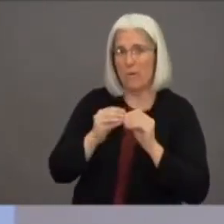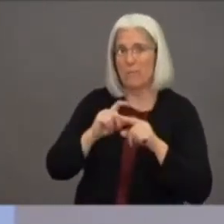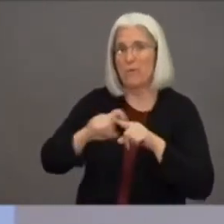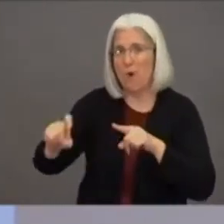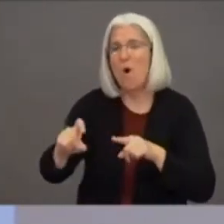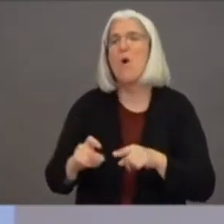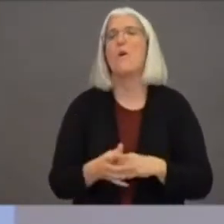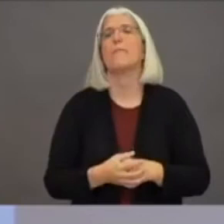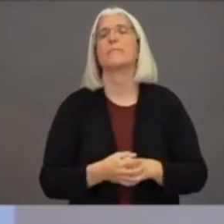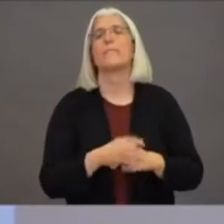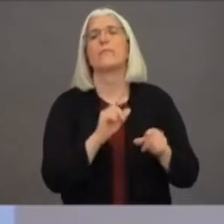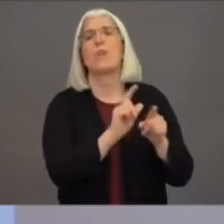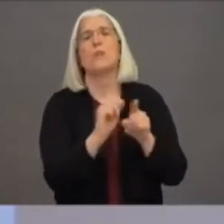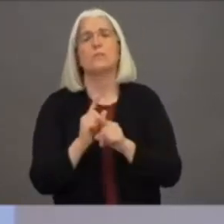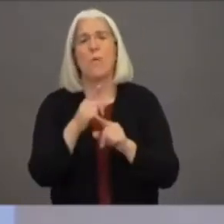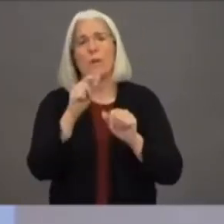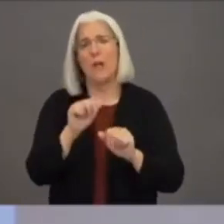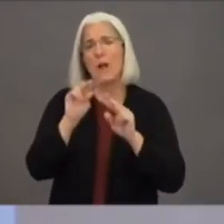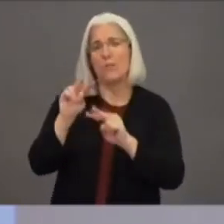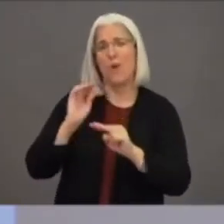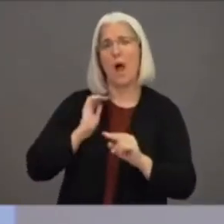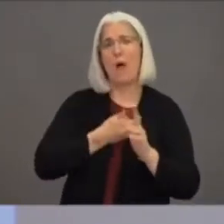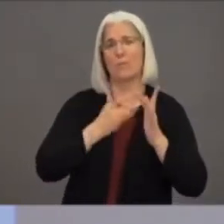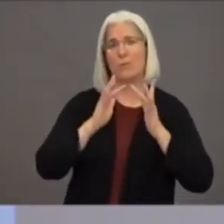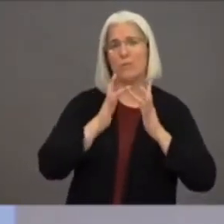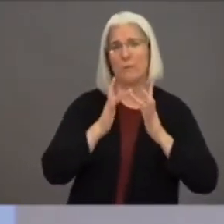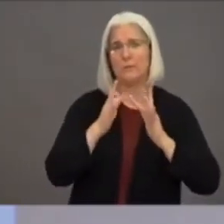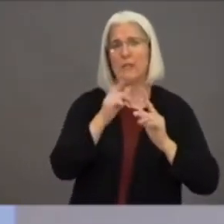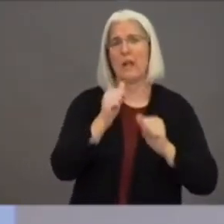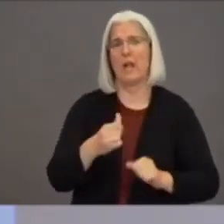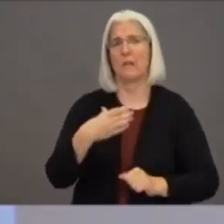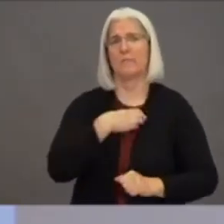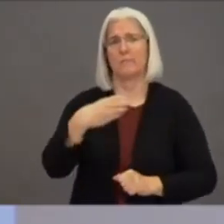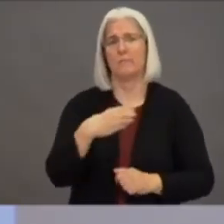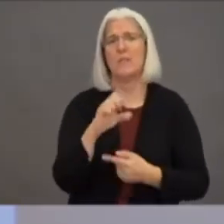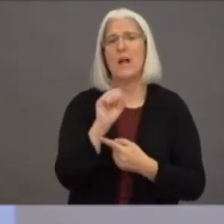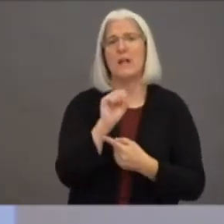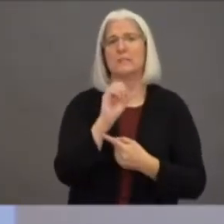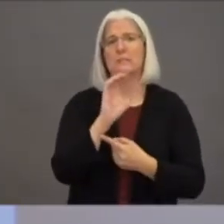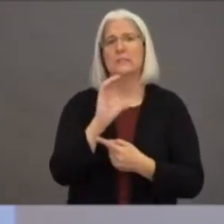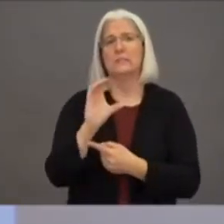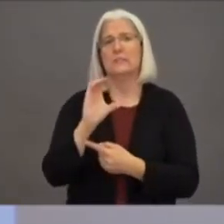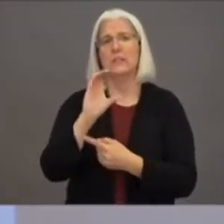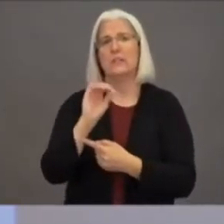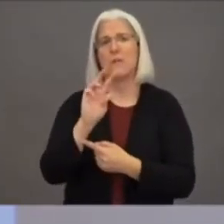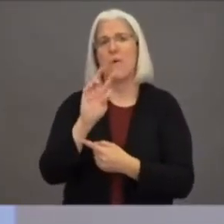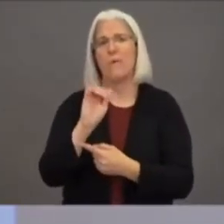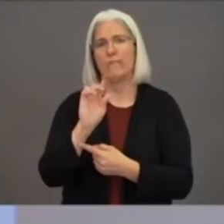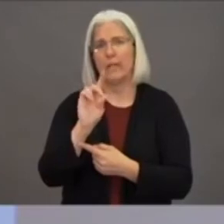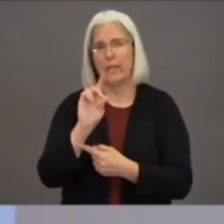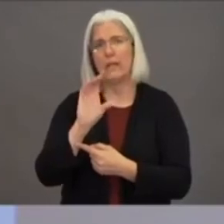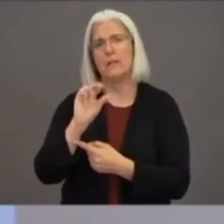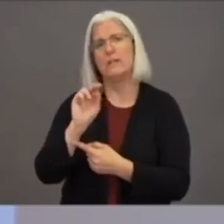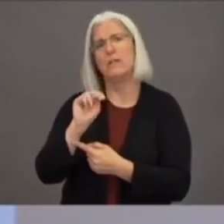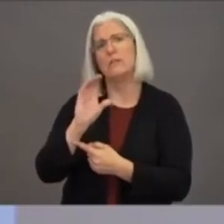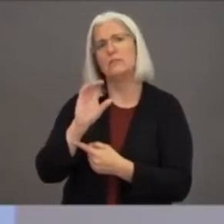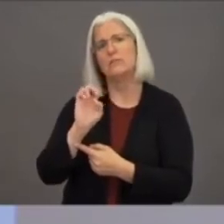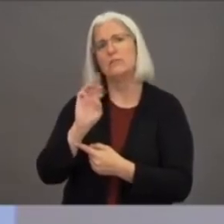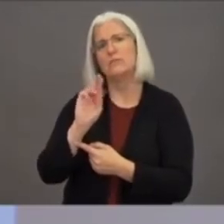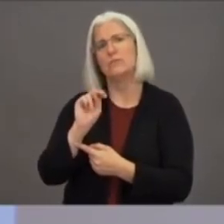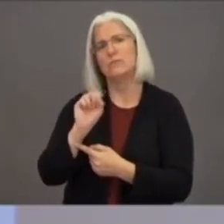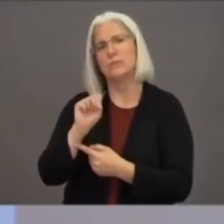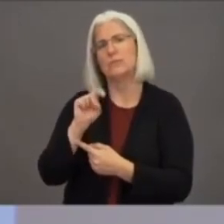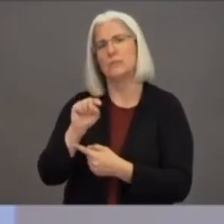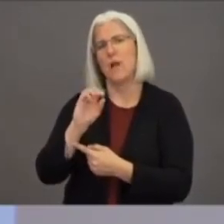report a business. Now, we have been saying that education is our first approach. This right